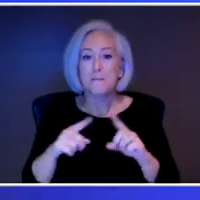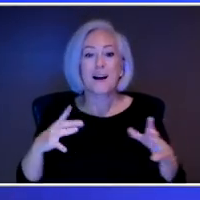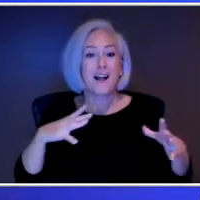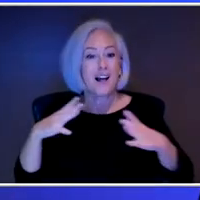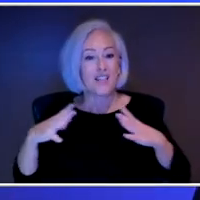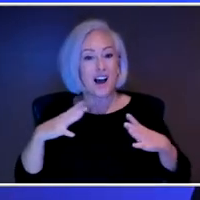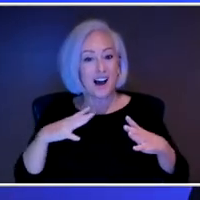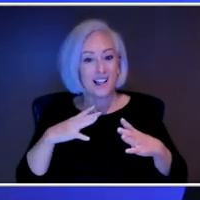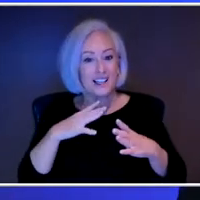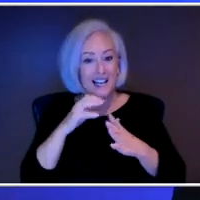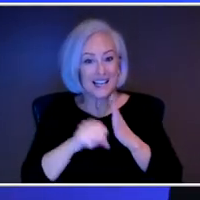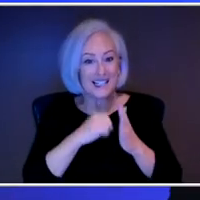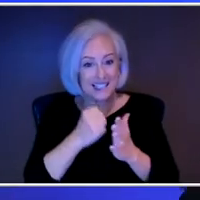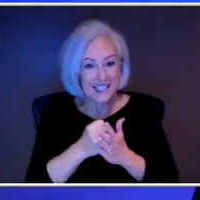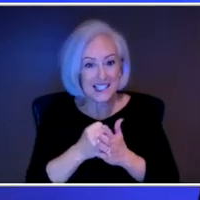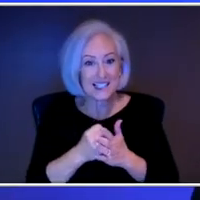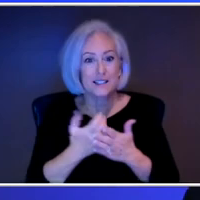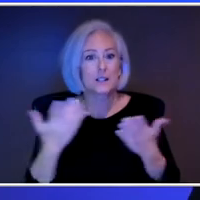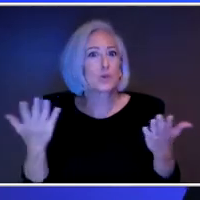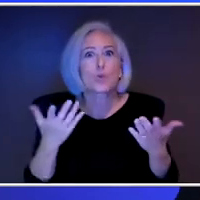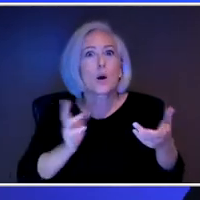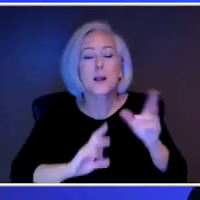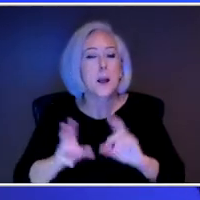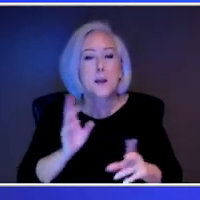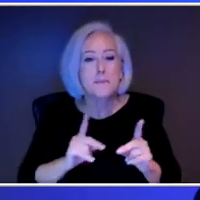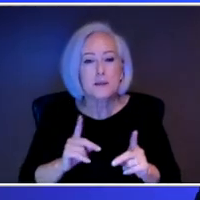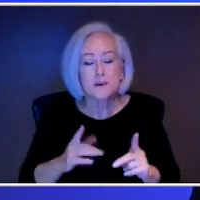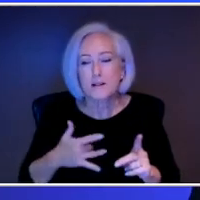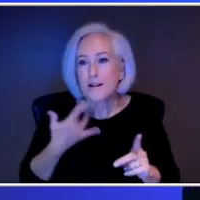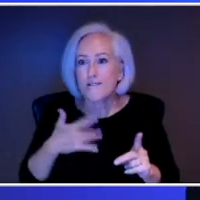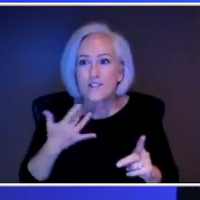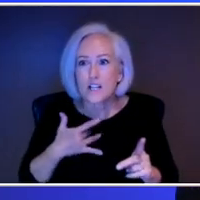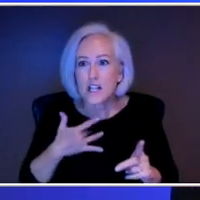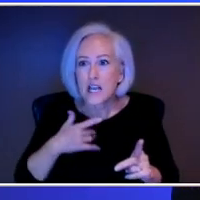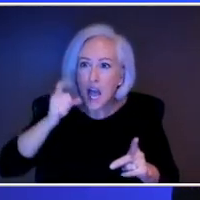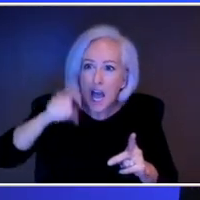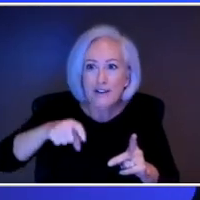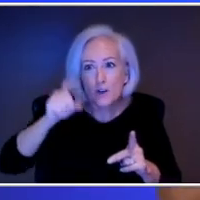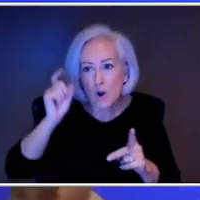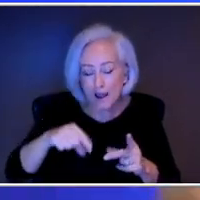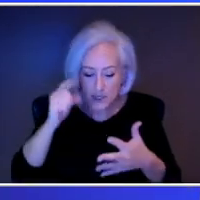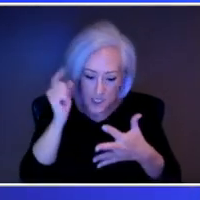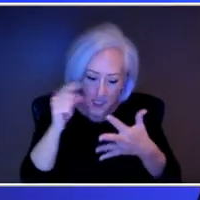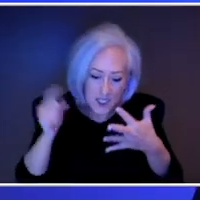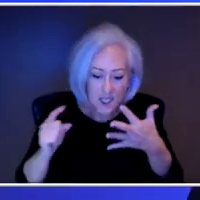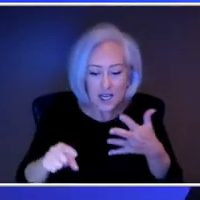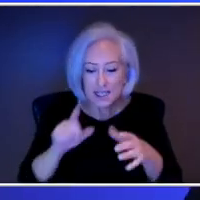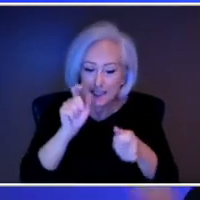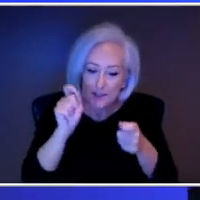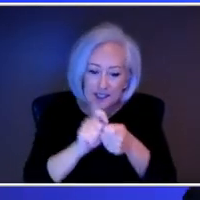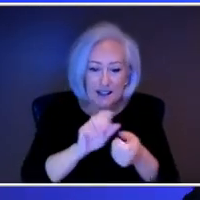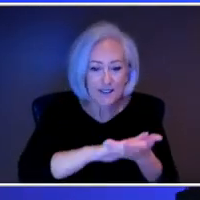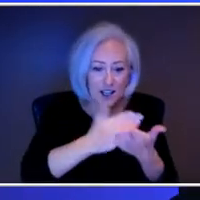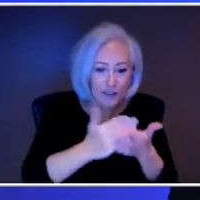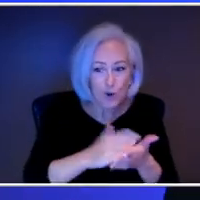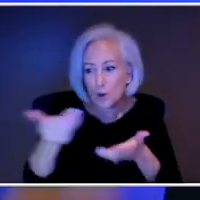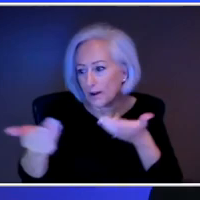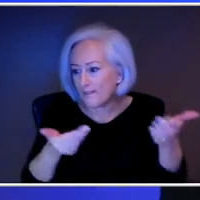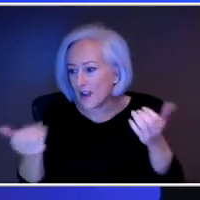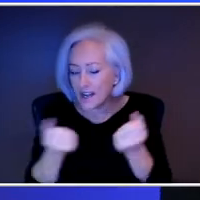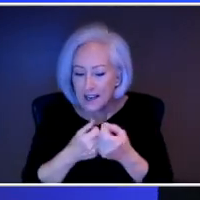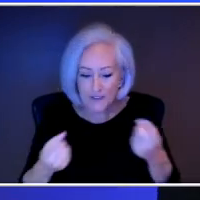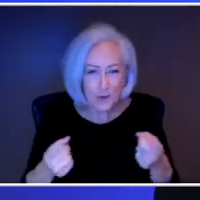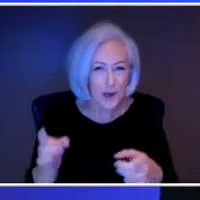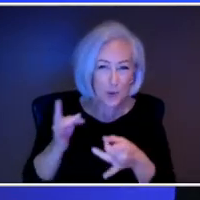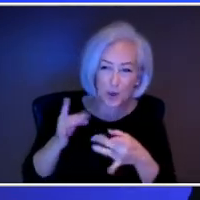object they beat themselves with. Because it's like, I've got to make the perfect, you know, menu for everybody. And I've got to, we've got to invite everyone, even though we can't stand them and don't get along.